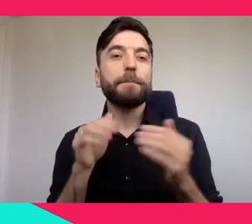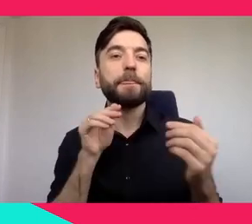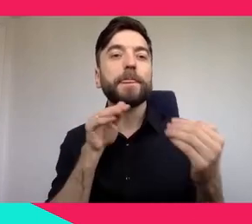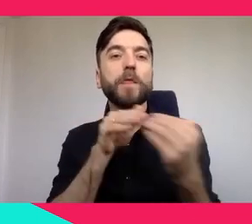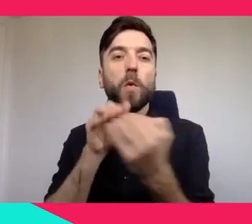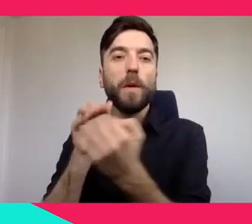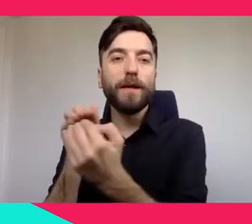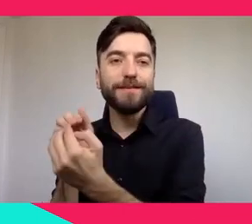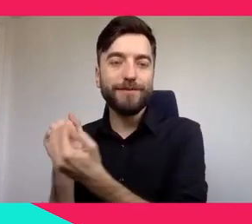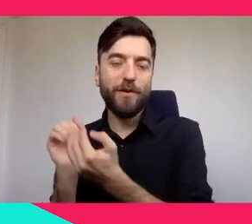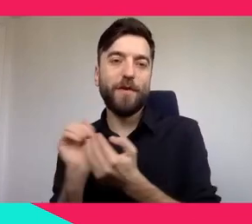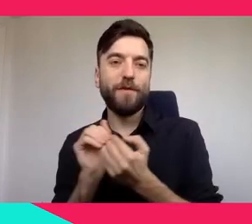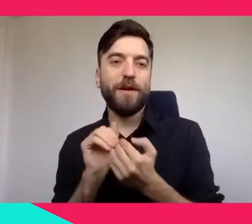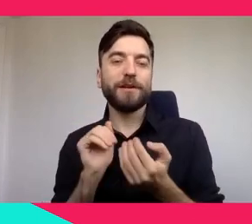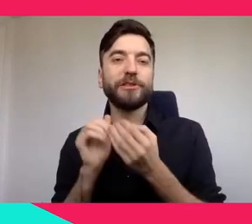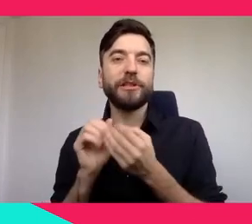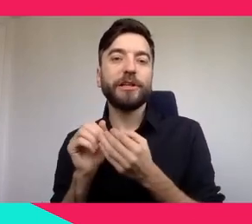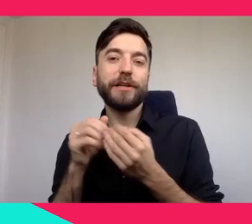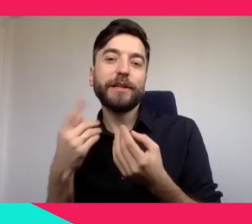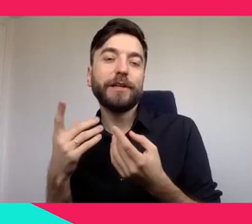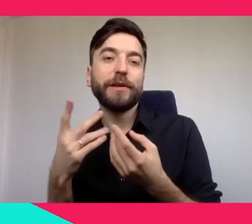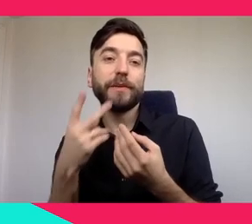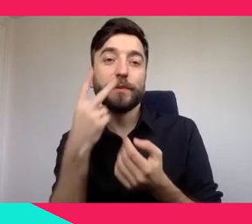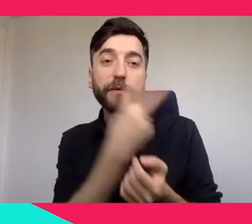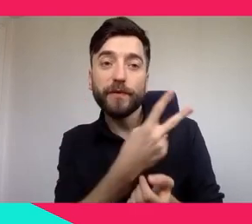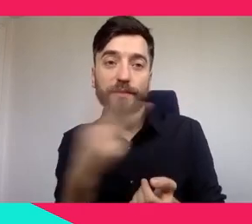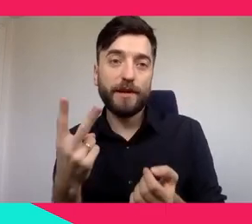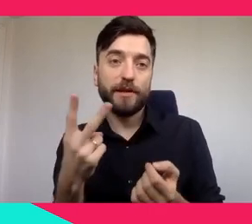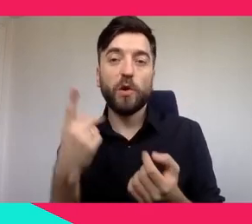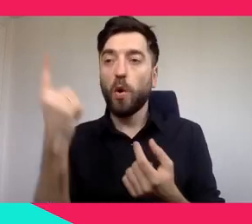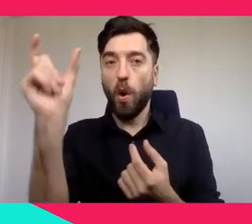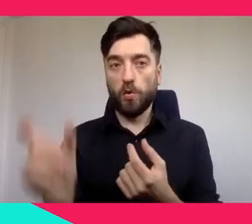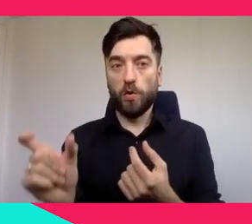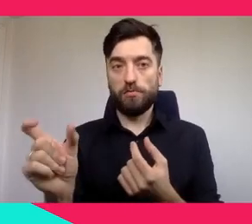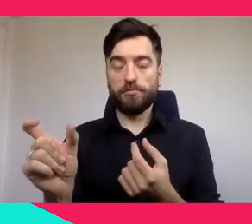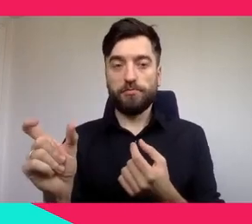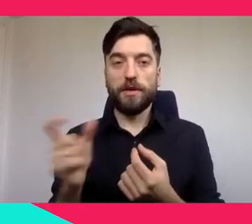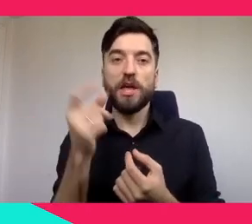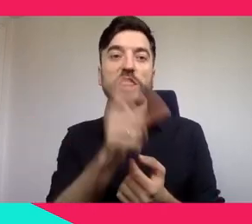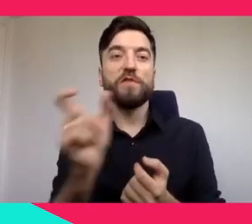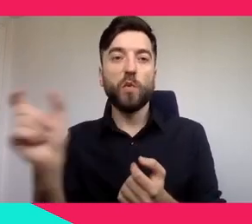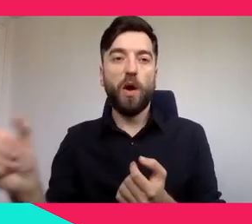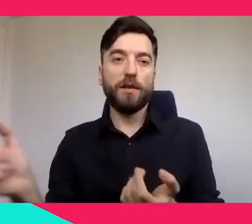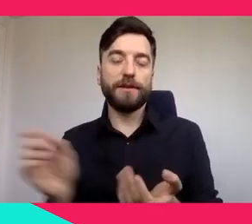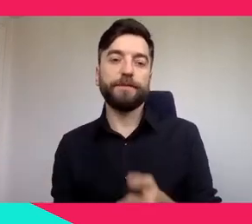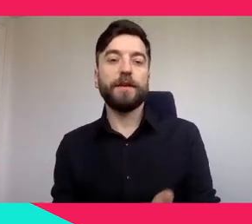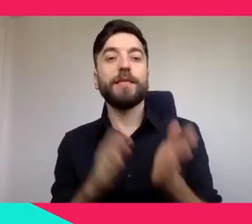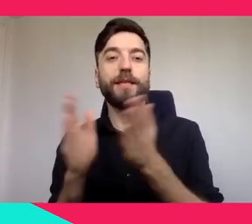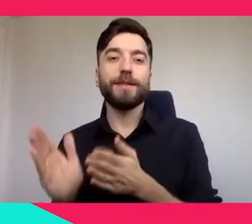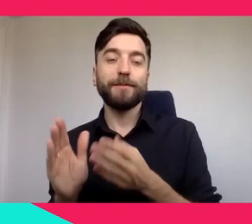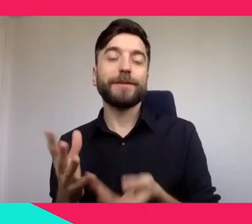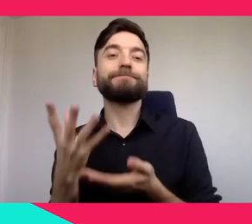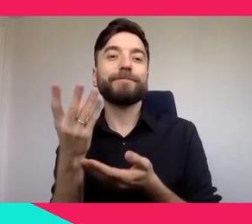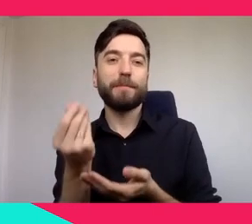Finally, let's talk about income. Revenue comes usually from very different places.